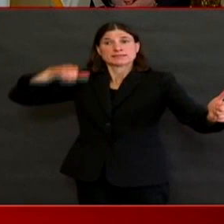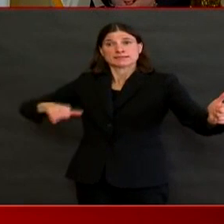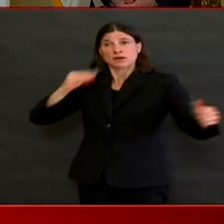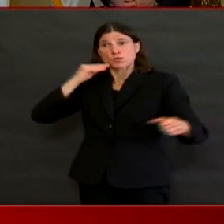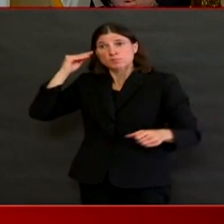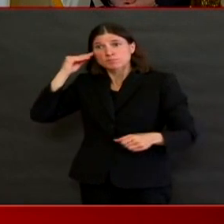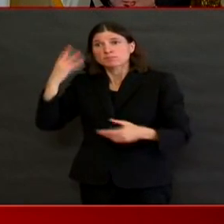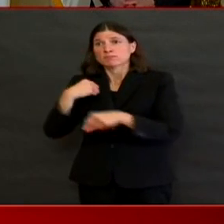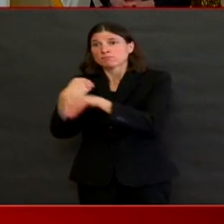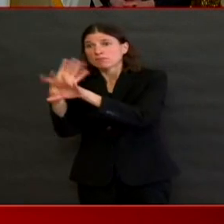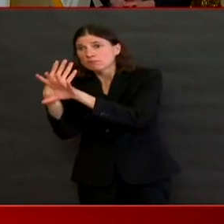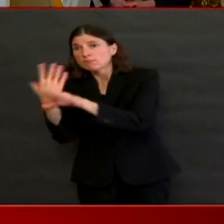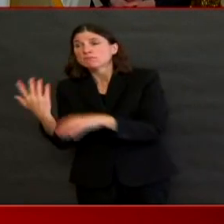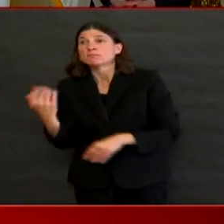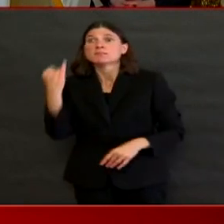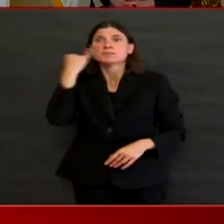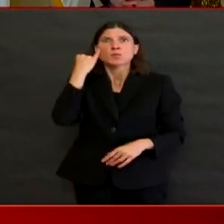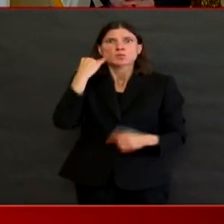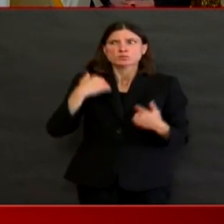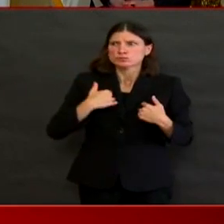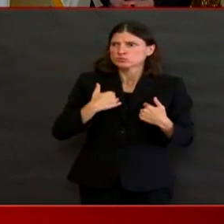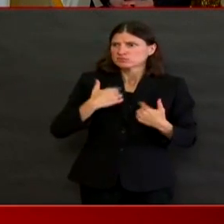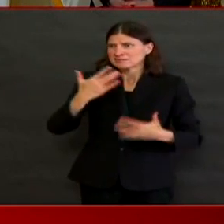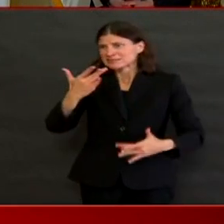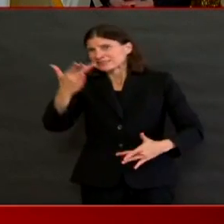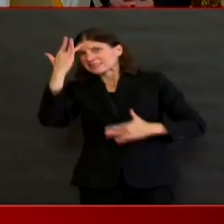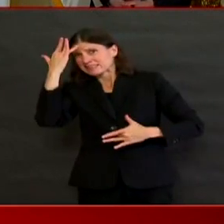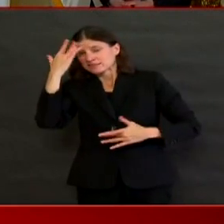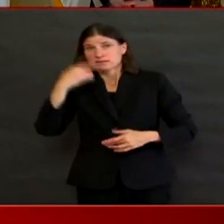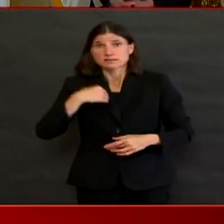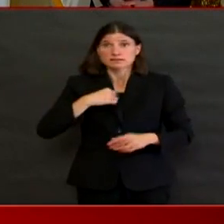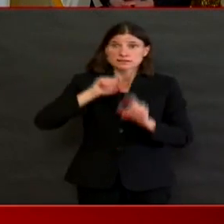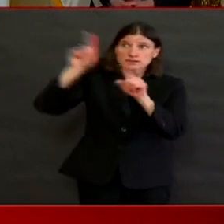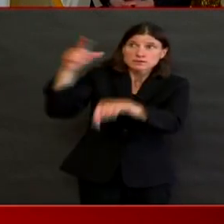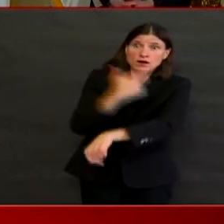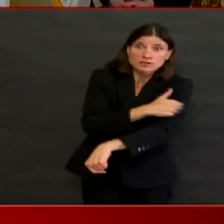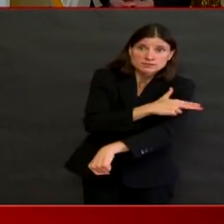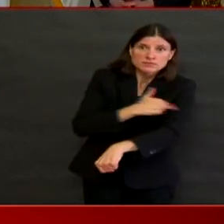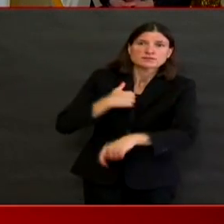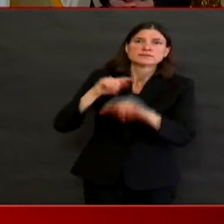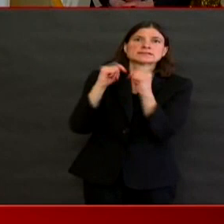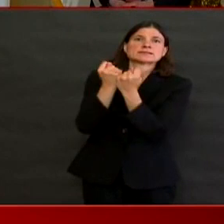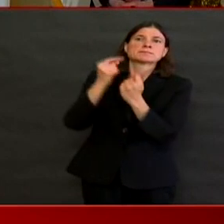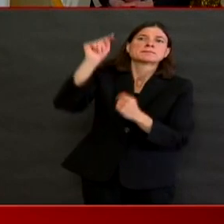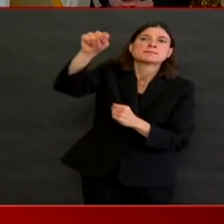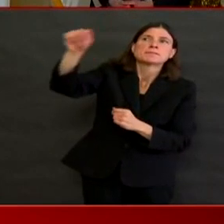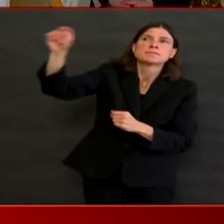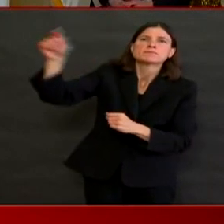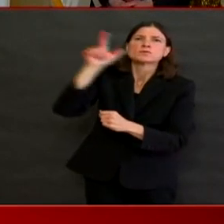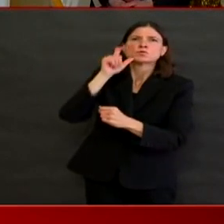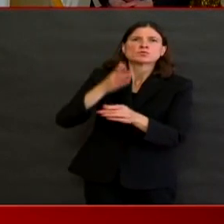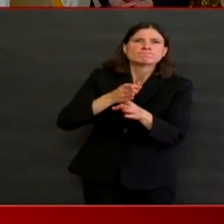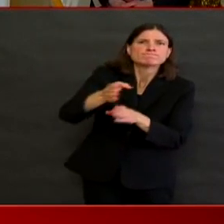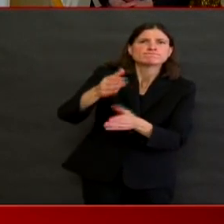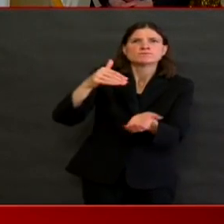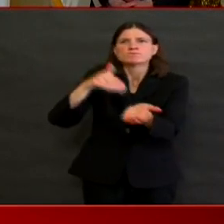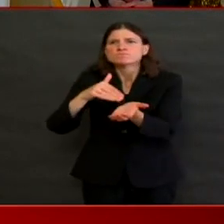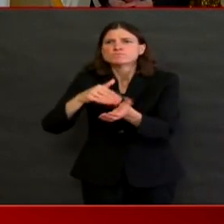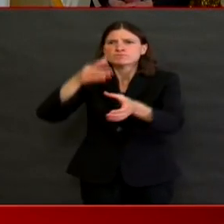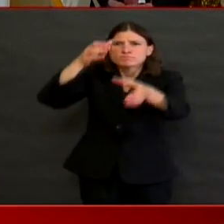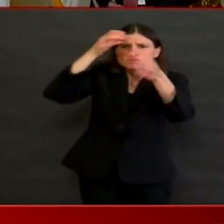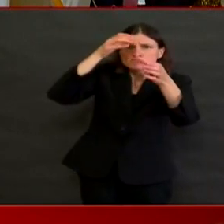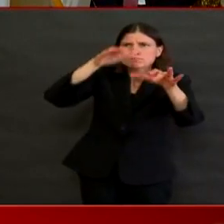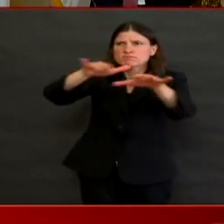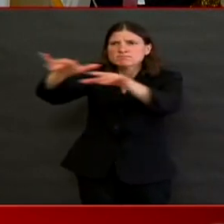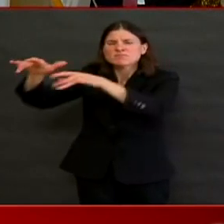place, and I think I'll leave it at that. I think we all know what happens with the chain of command if something more were to happen to me. But I want,